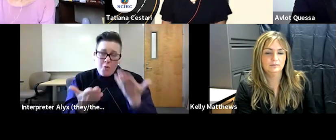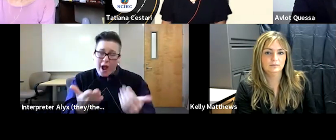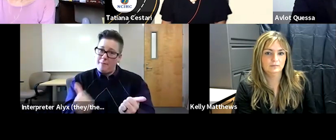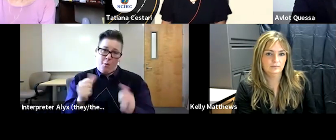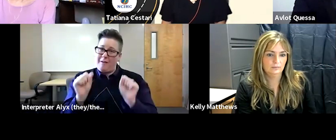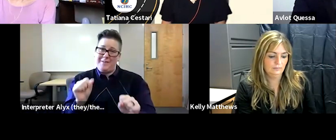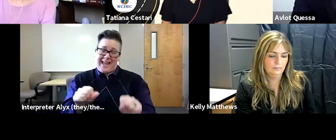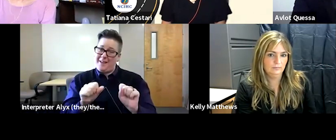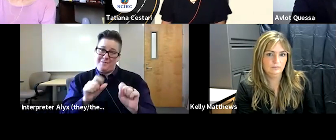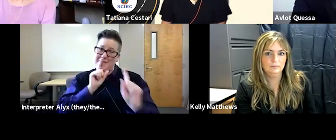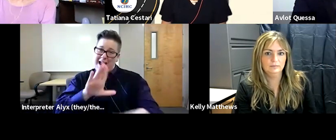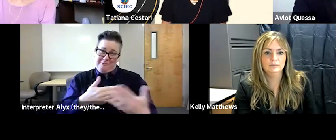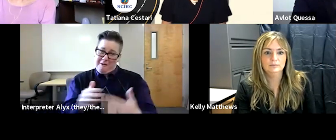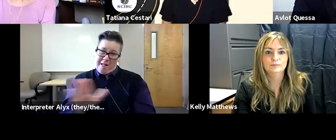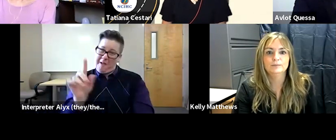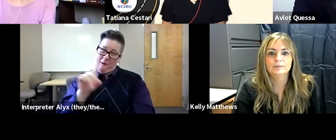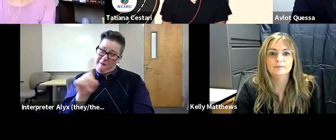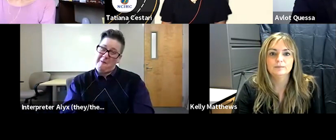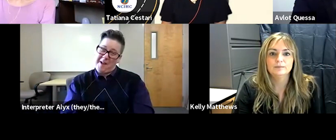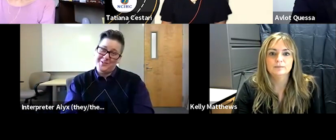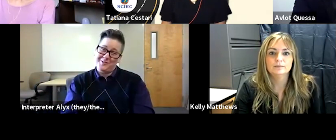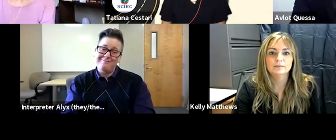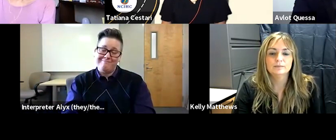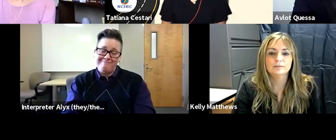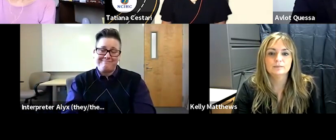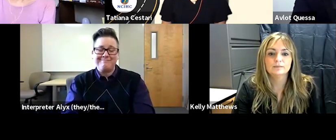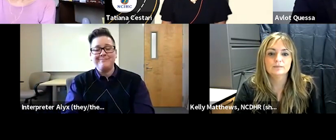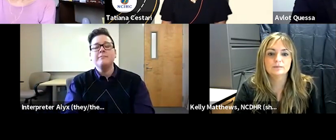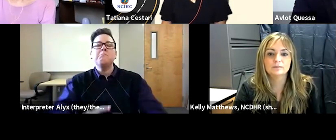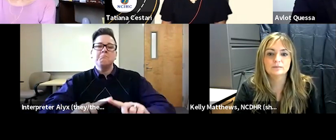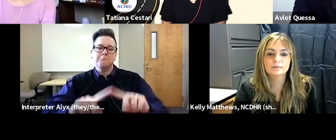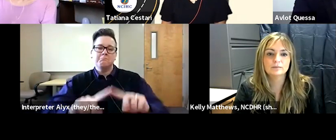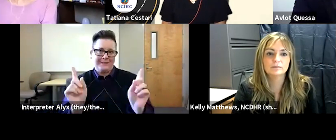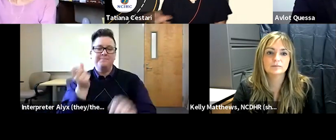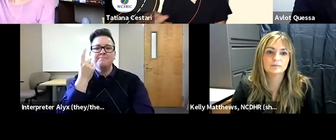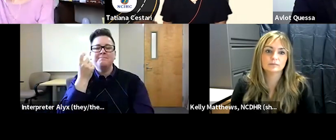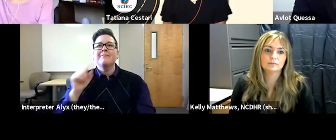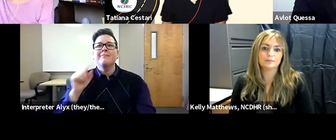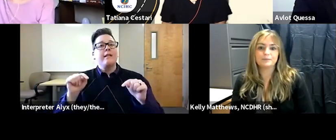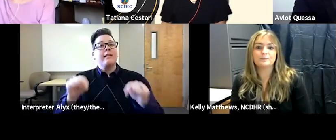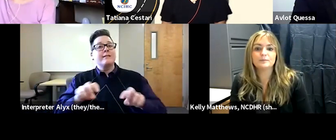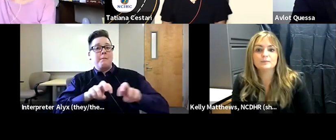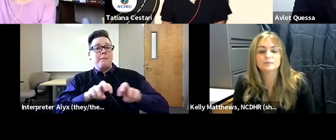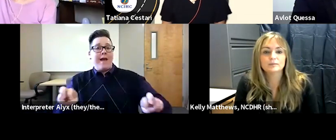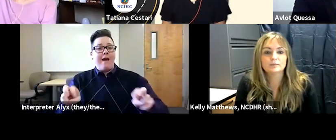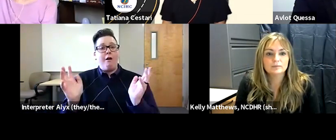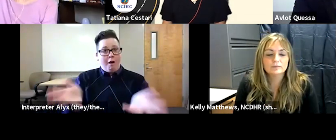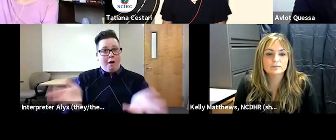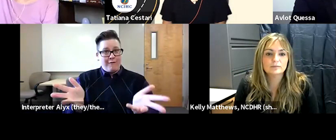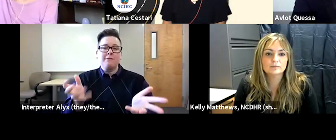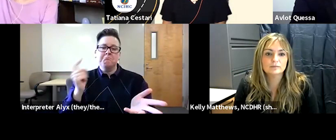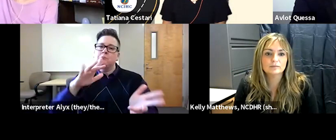won't be able to answer all of the questions that you may have but this panel conversation is being